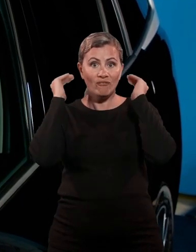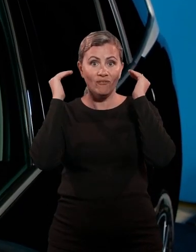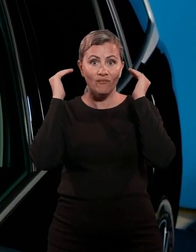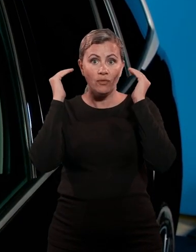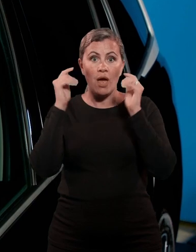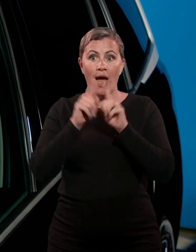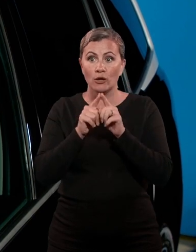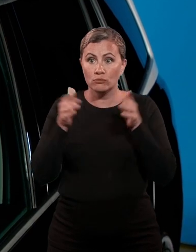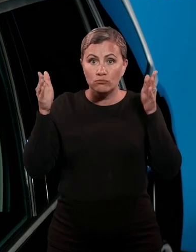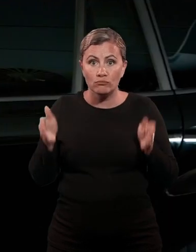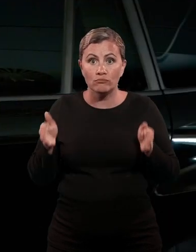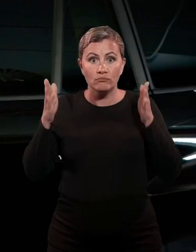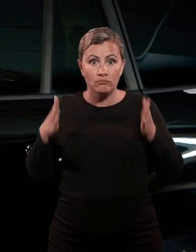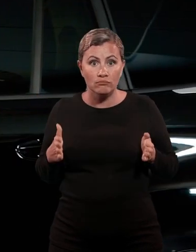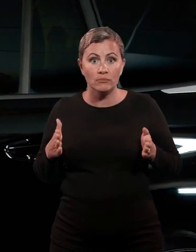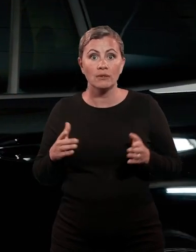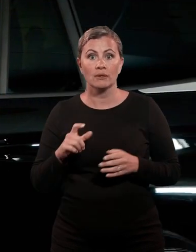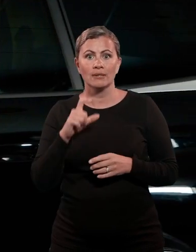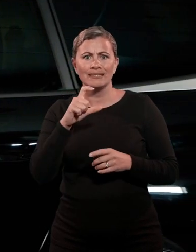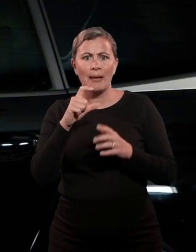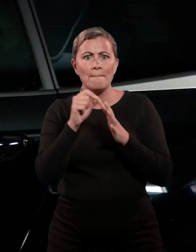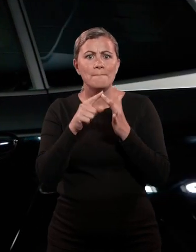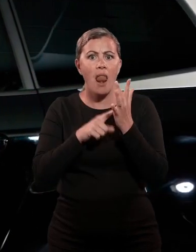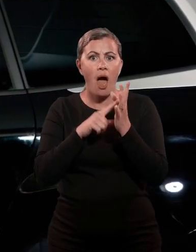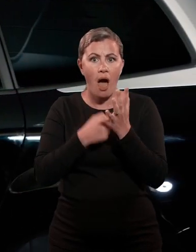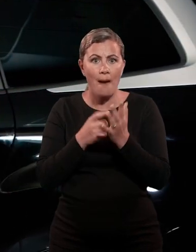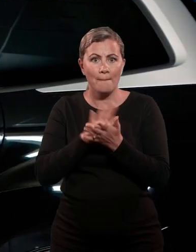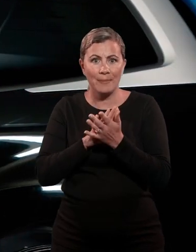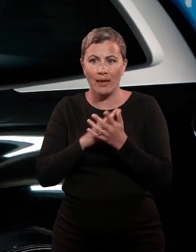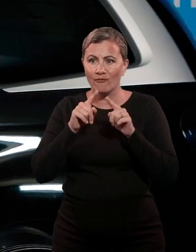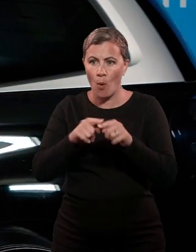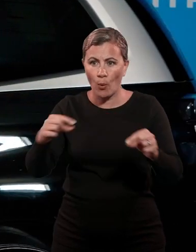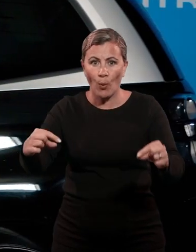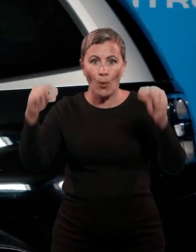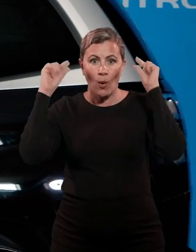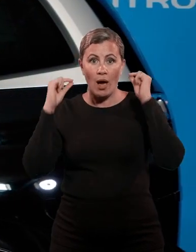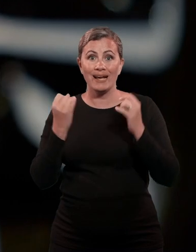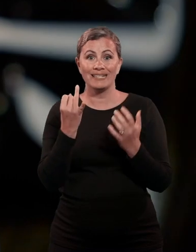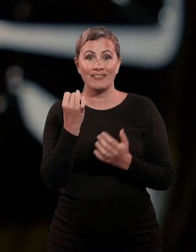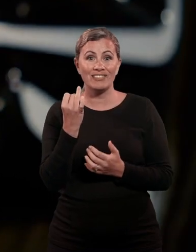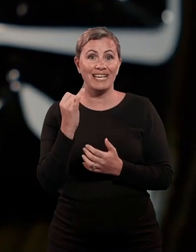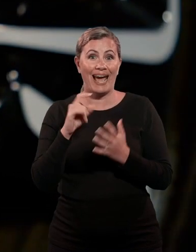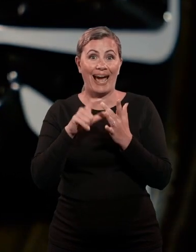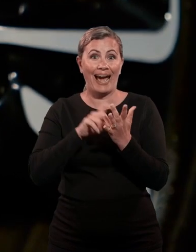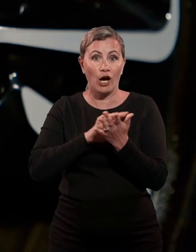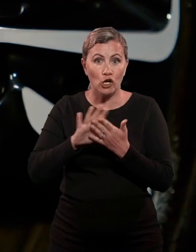merge into aluminium windscreen pillars and C-pillars to accentuate the car's flowing lines. The 17-inch diamond-cut alloy